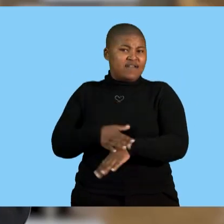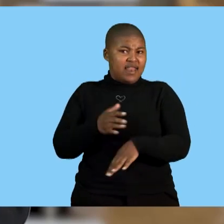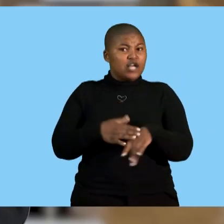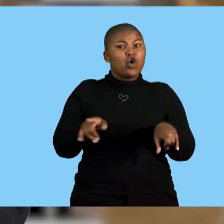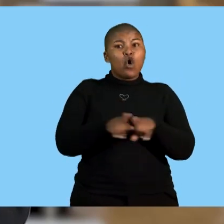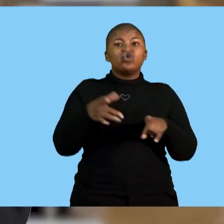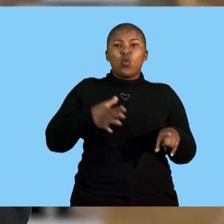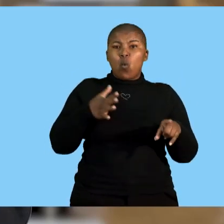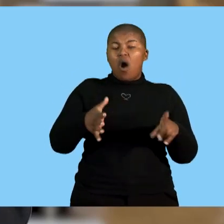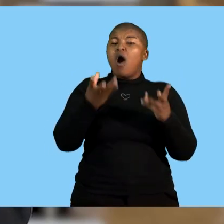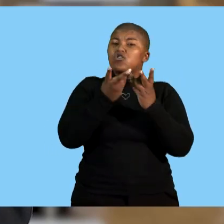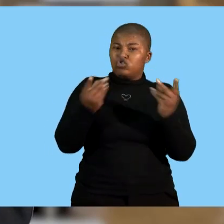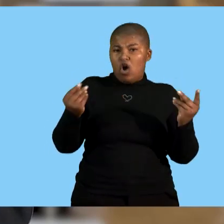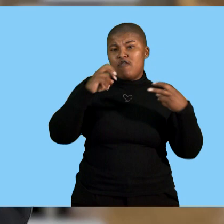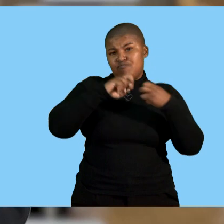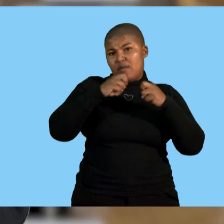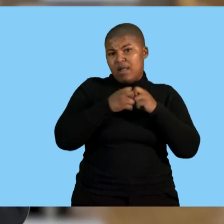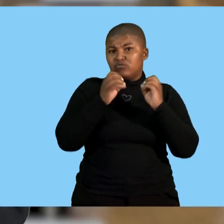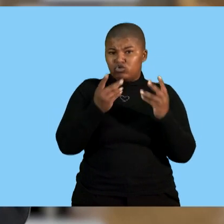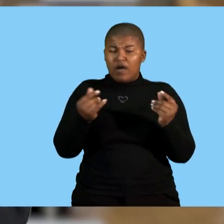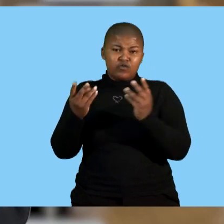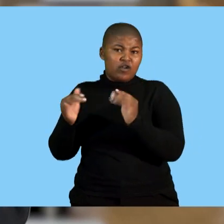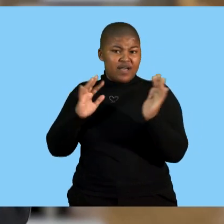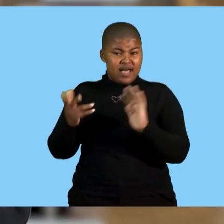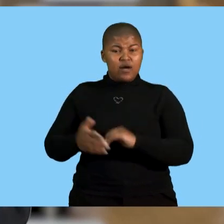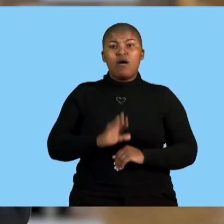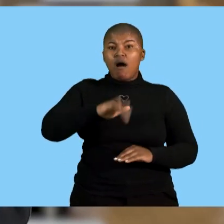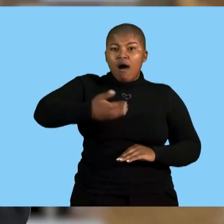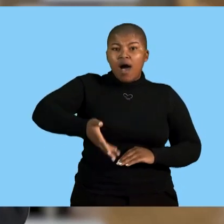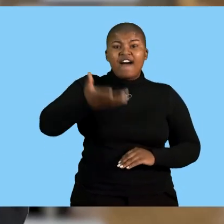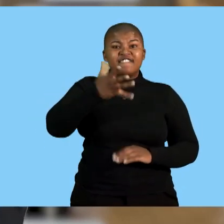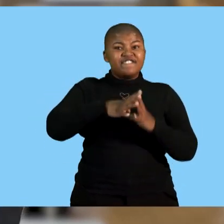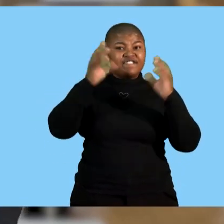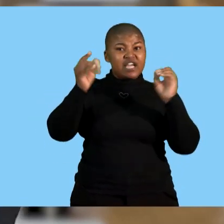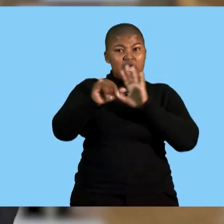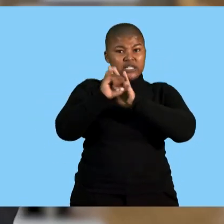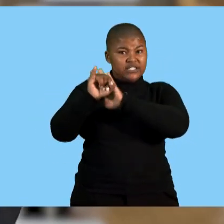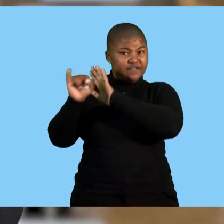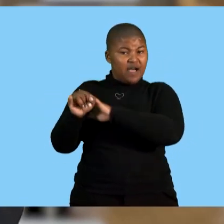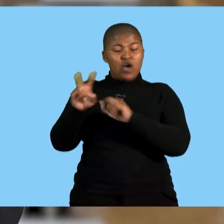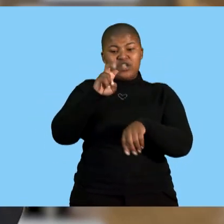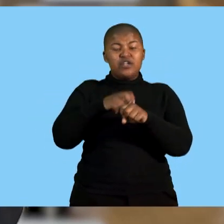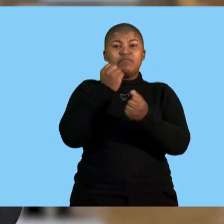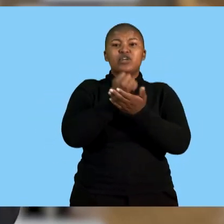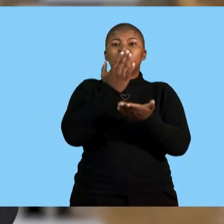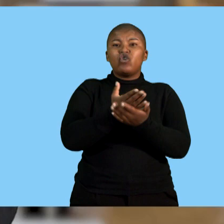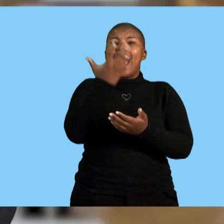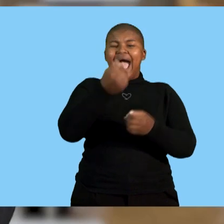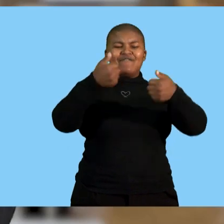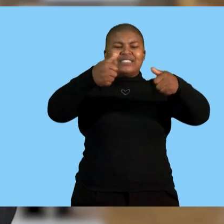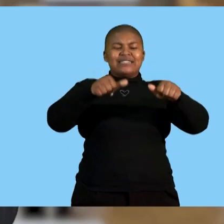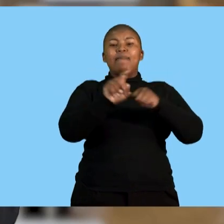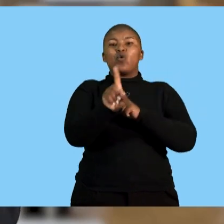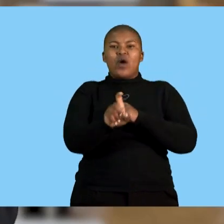solutions to the problems. Therefore after you've identified the main problem you need to have the sub-questions whereby the sub